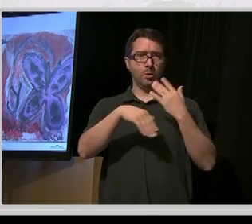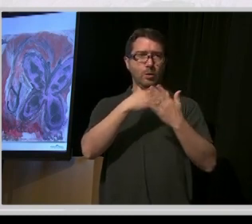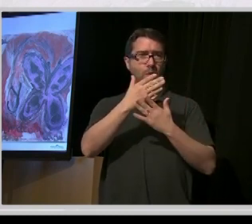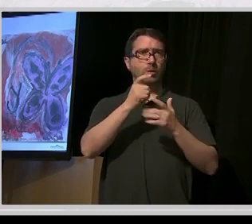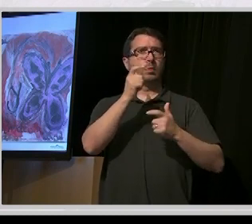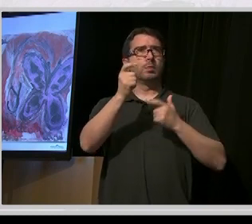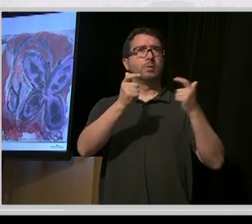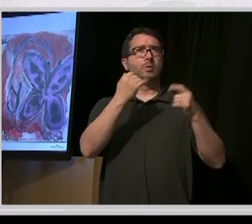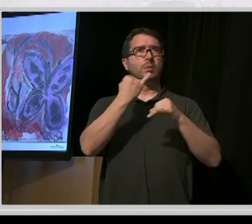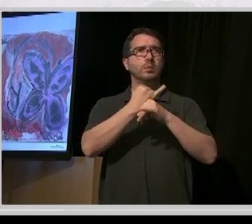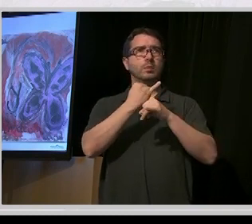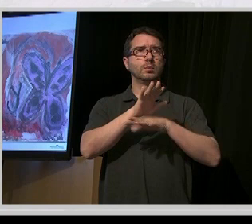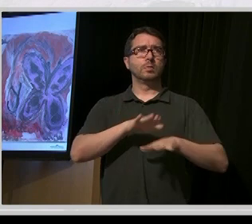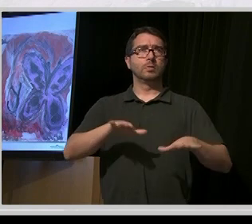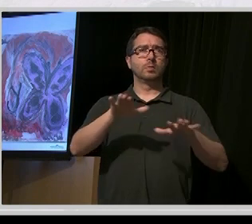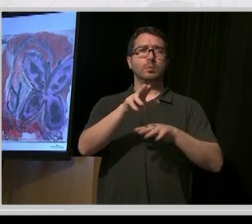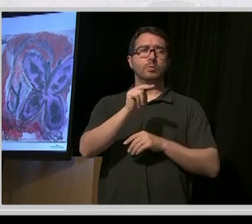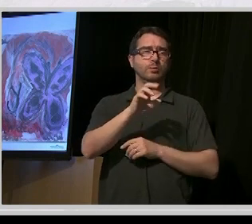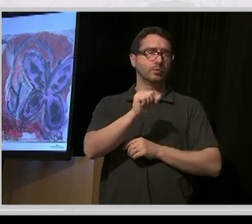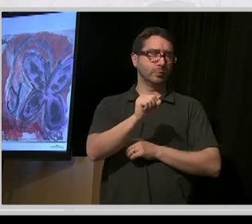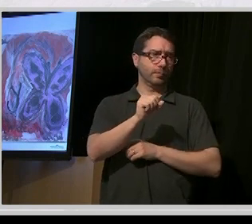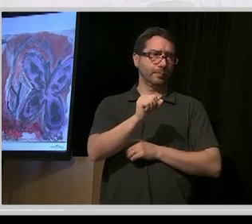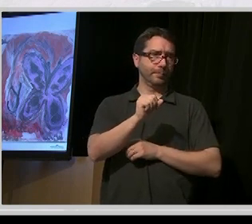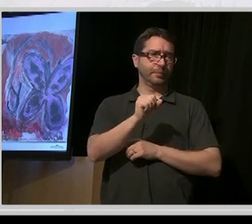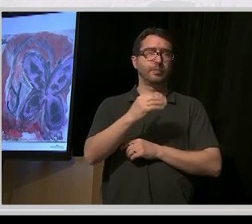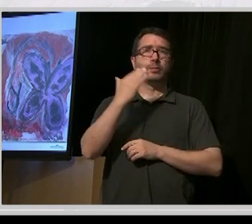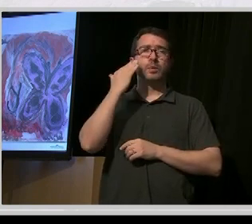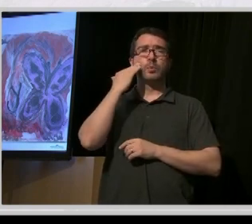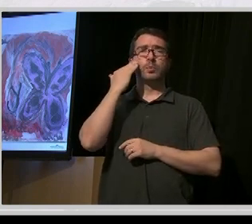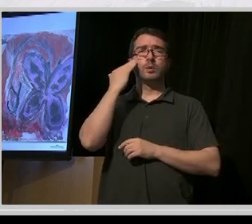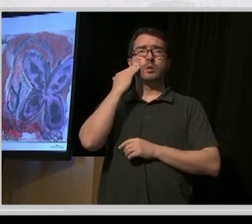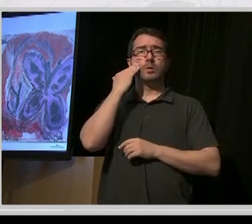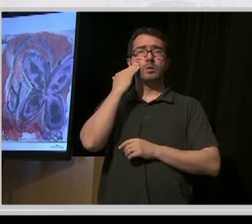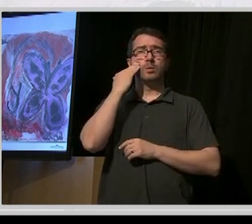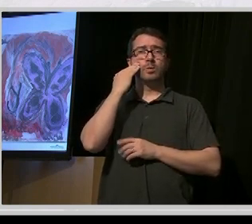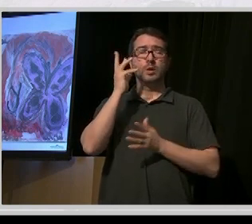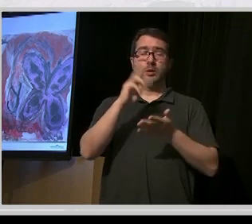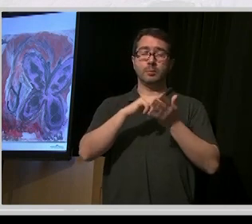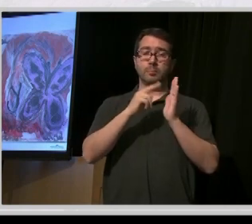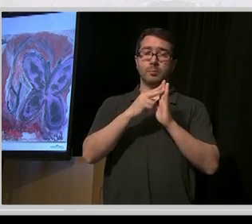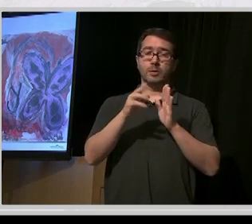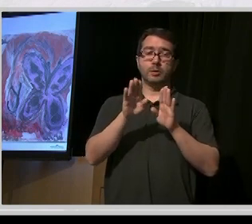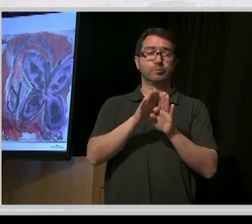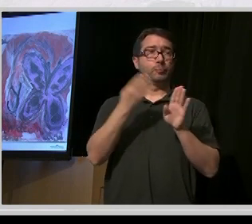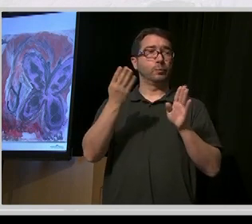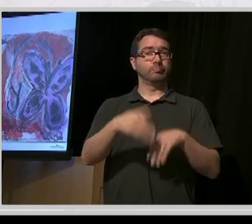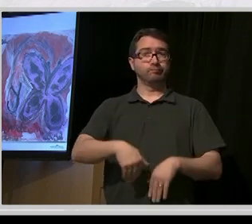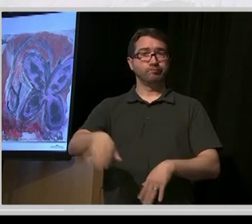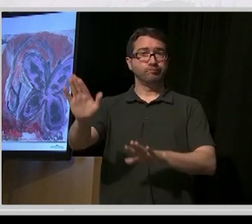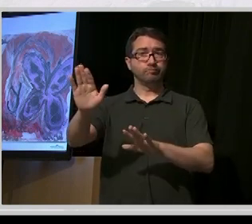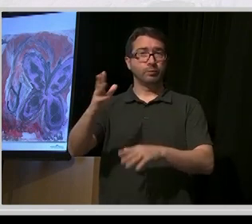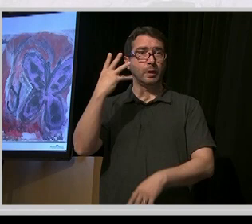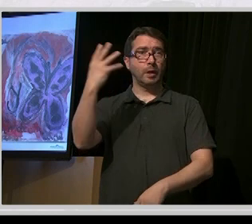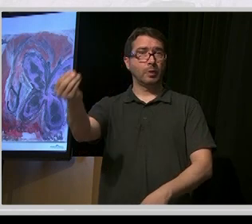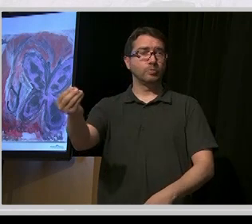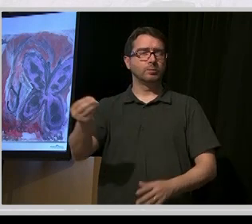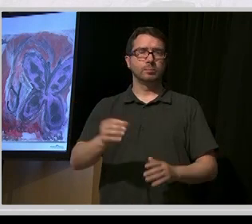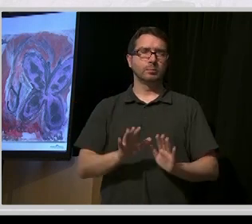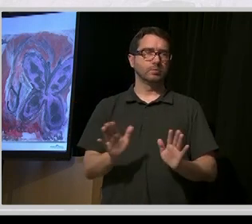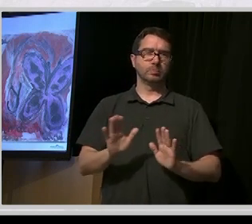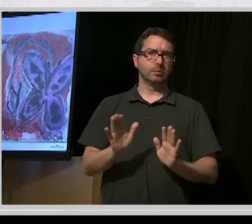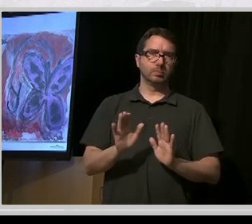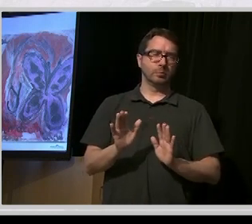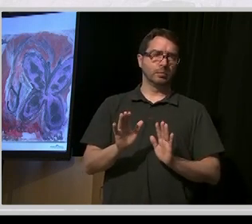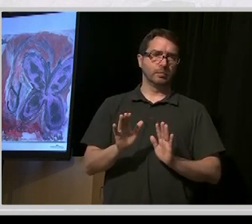province. We know to do that. It doesn't mean you just open the doors and people walk out. So we put in a number of